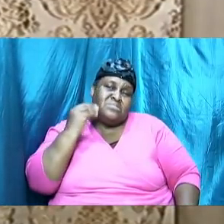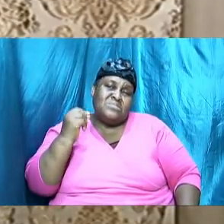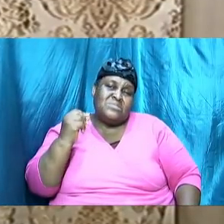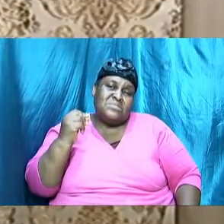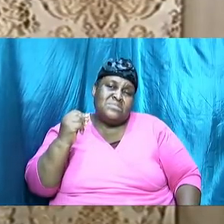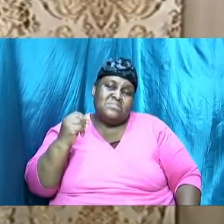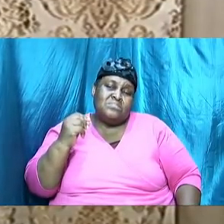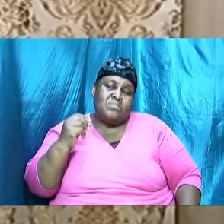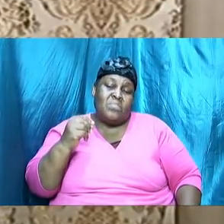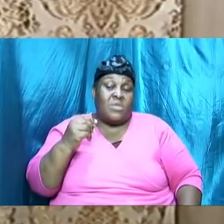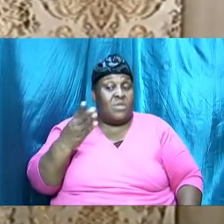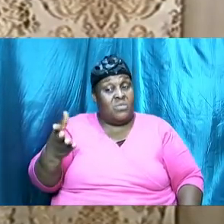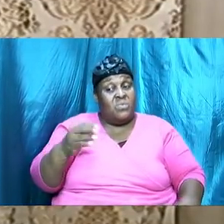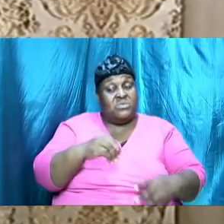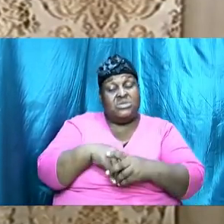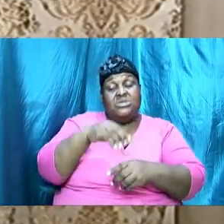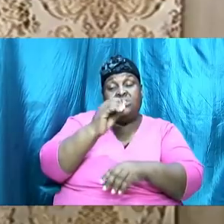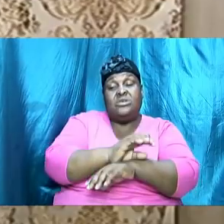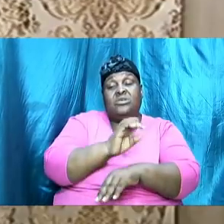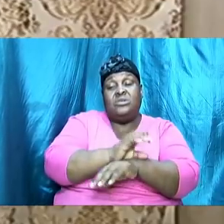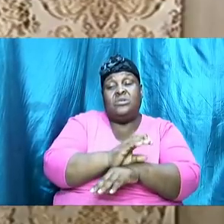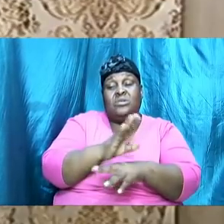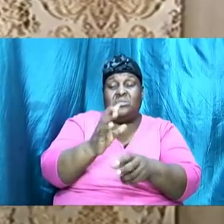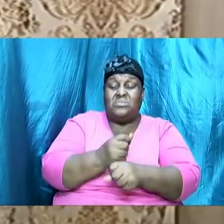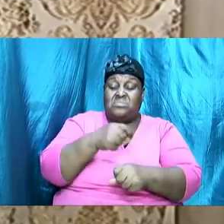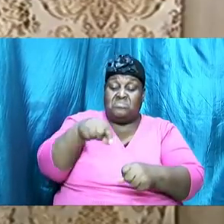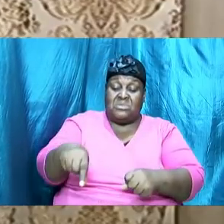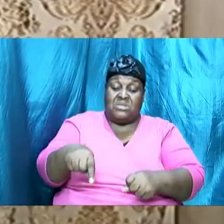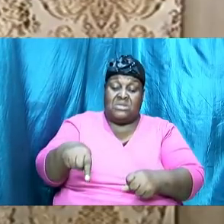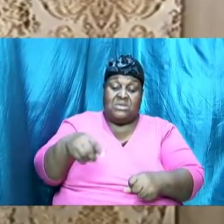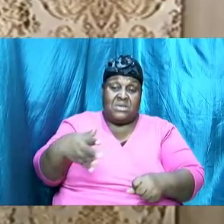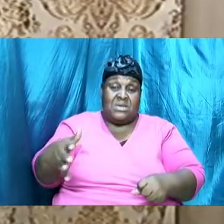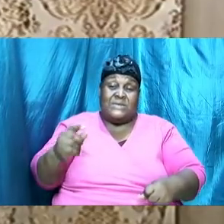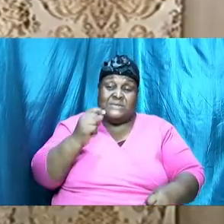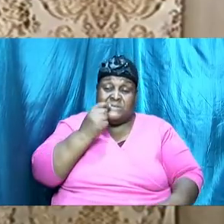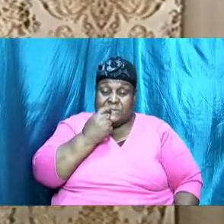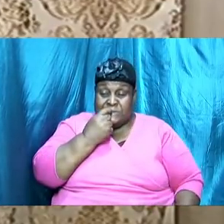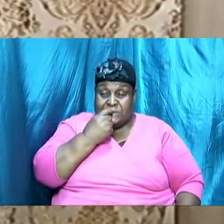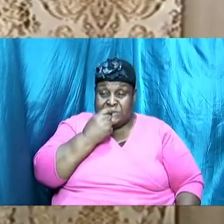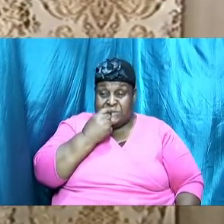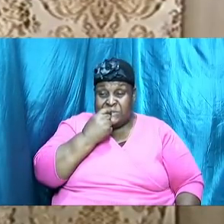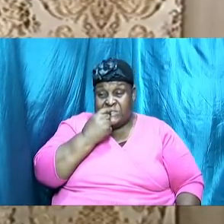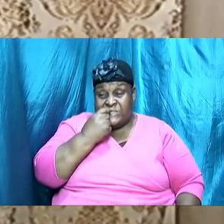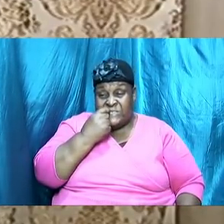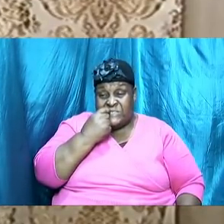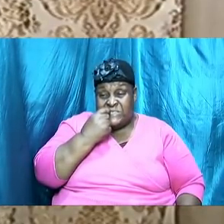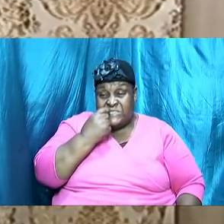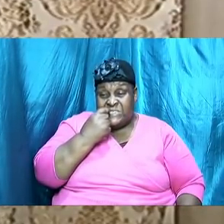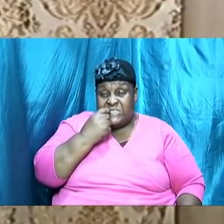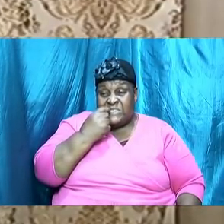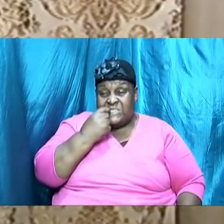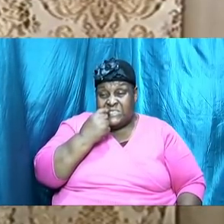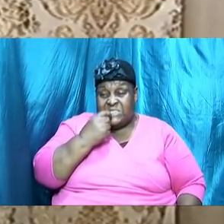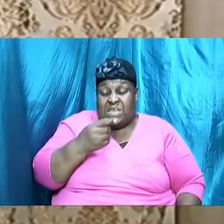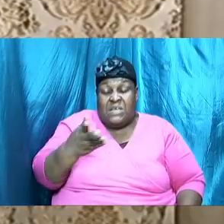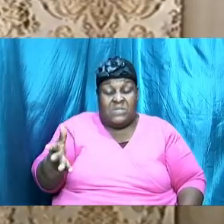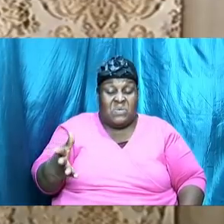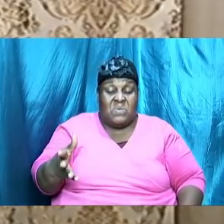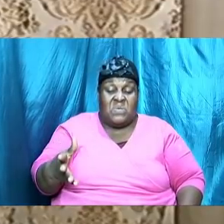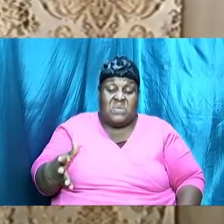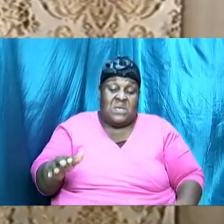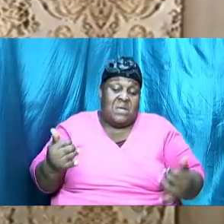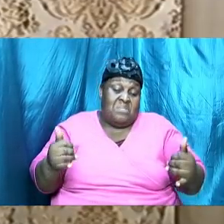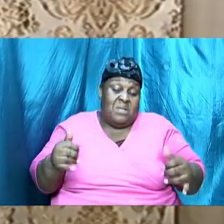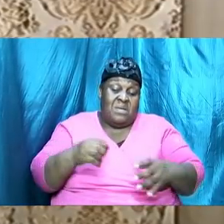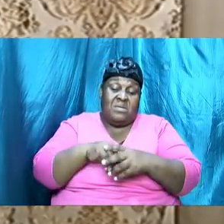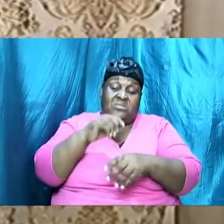those that were in the church they took this thing serious those that played around in the church as Ananias and Sapphira had done